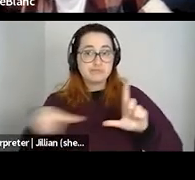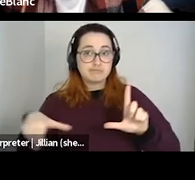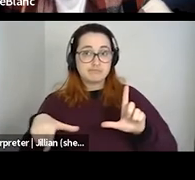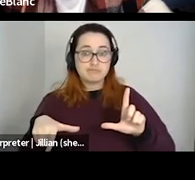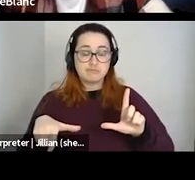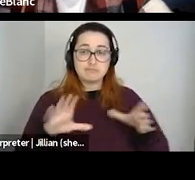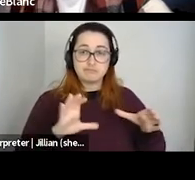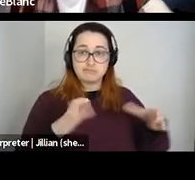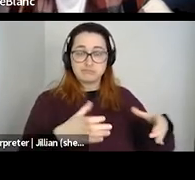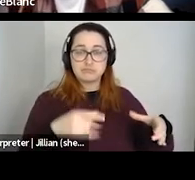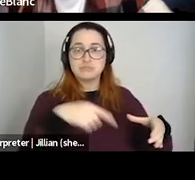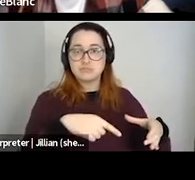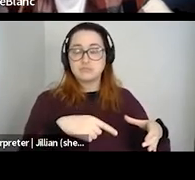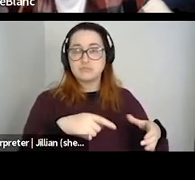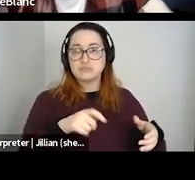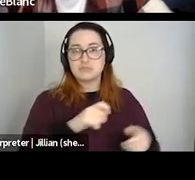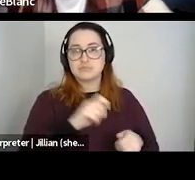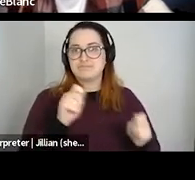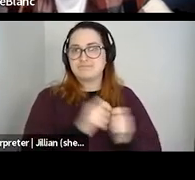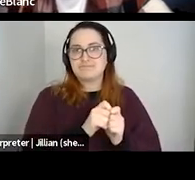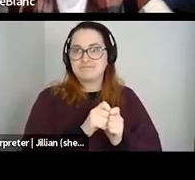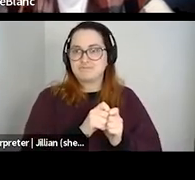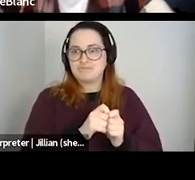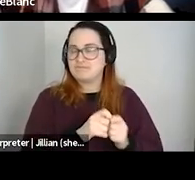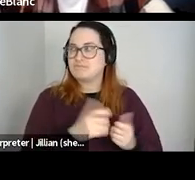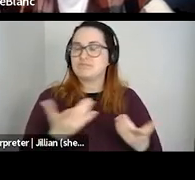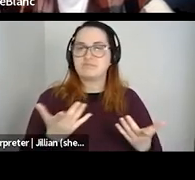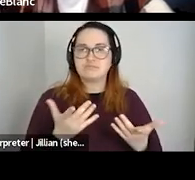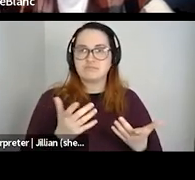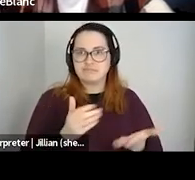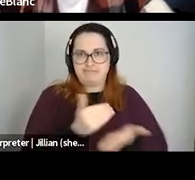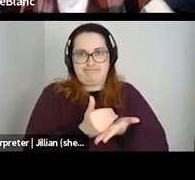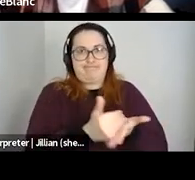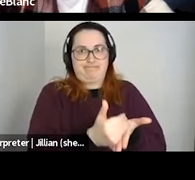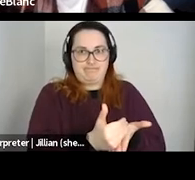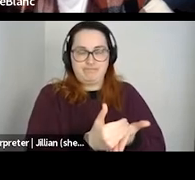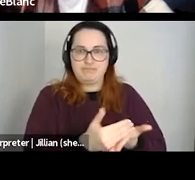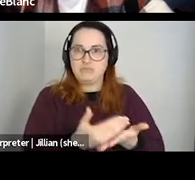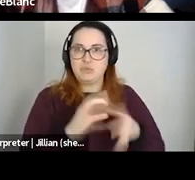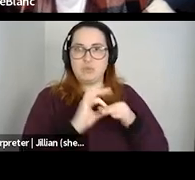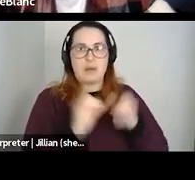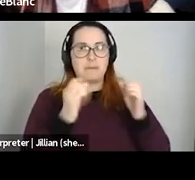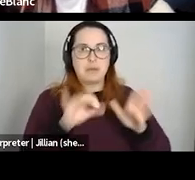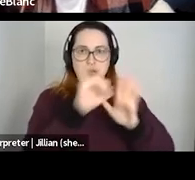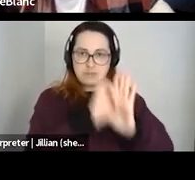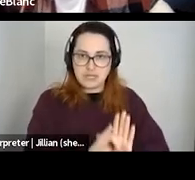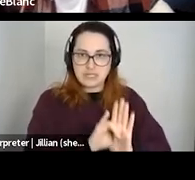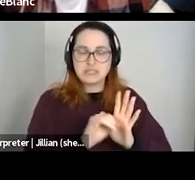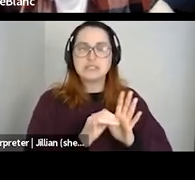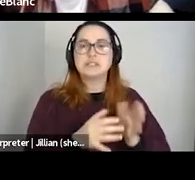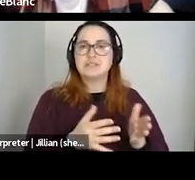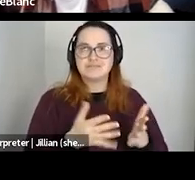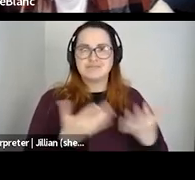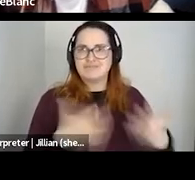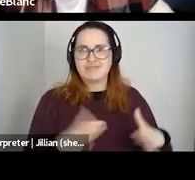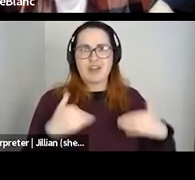plus folks, especially those who are targeted for marginalization based off of multiple identities, already face